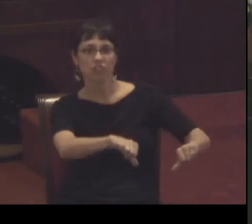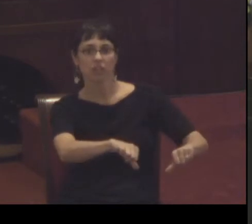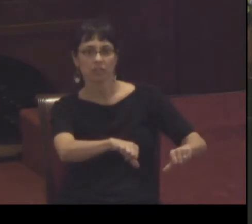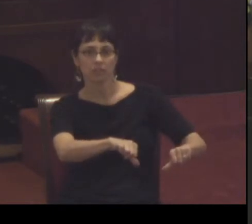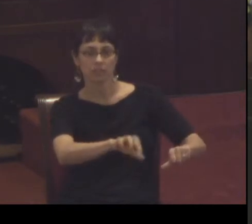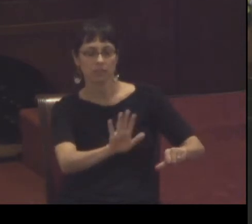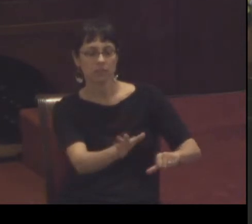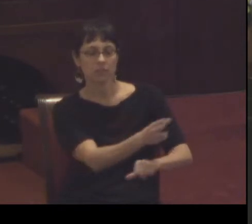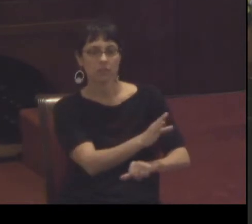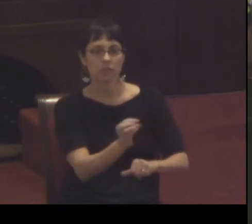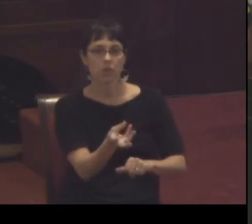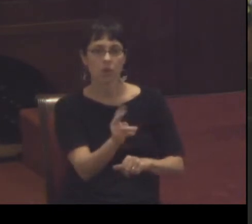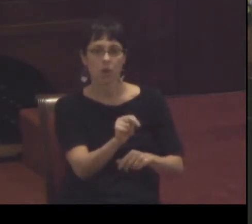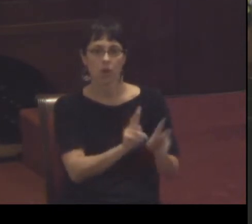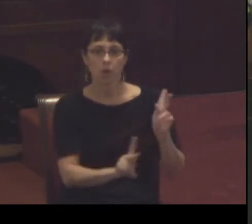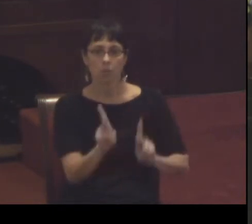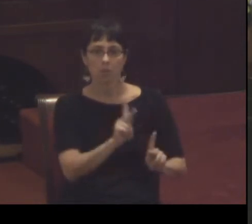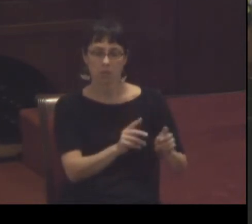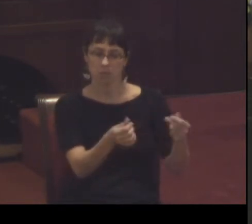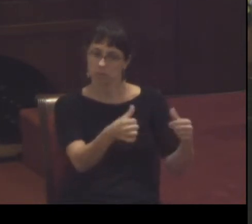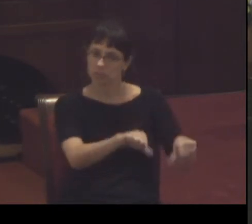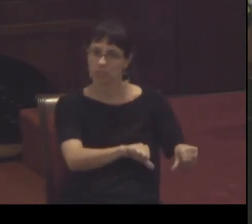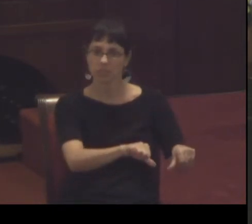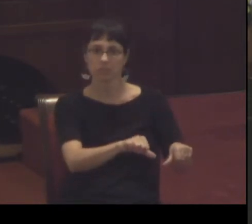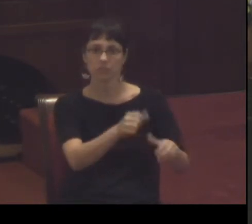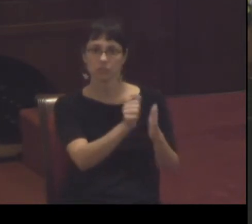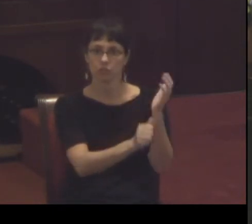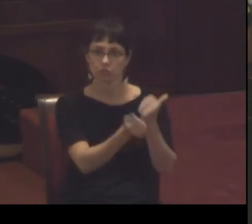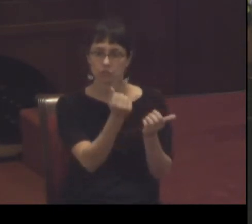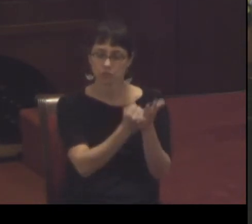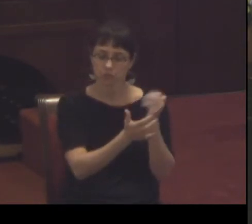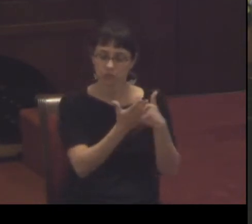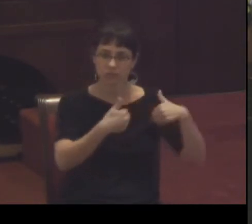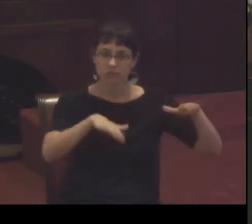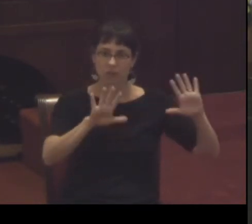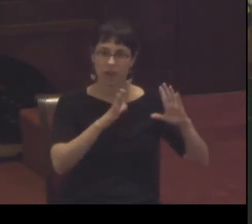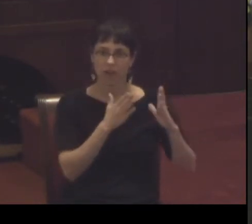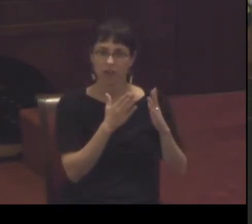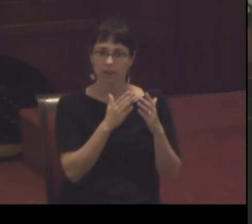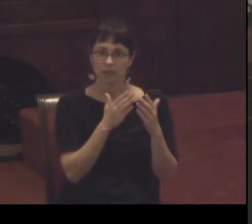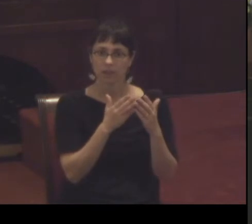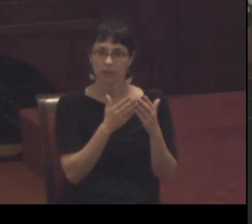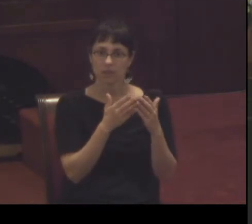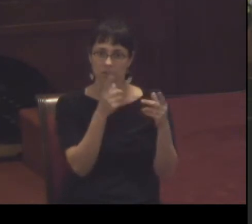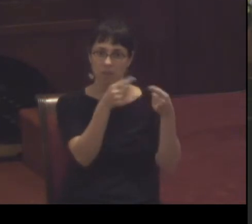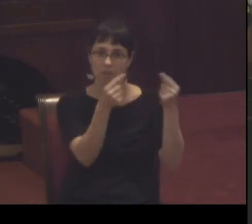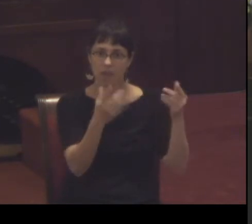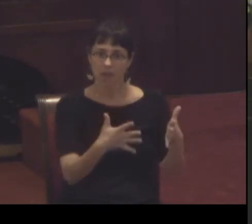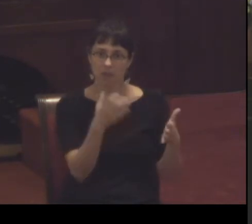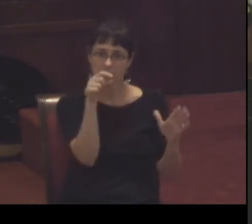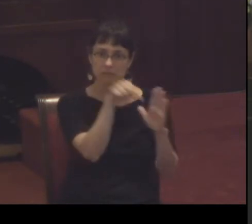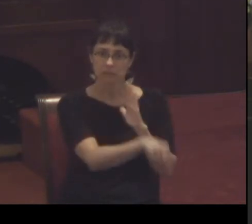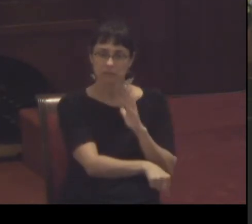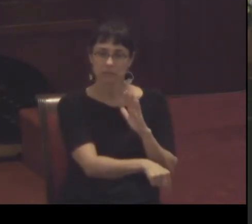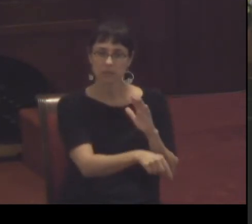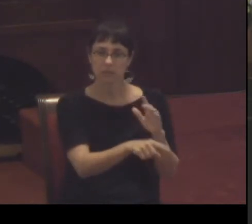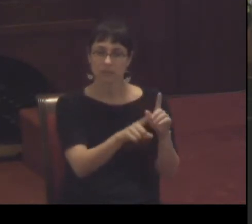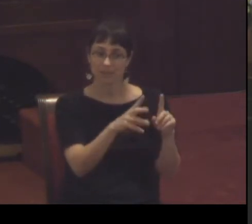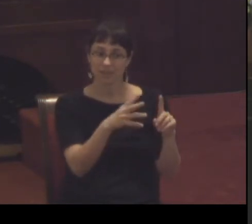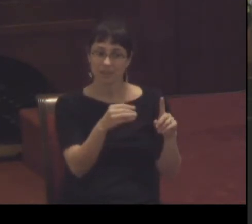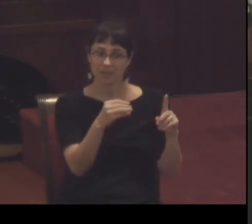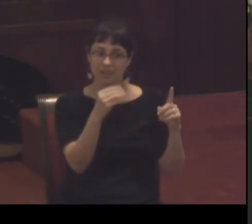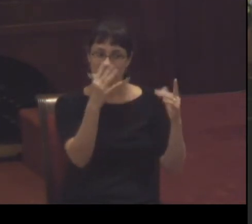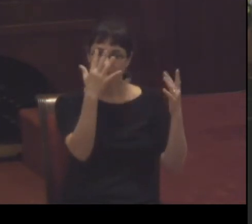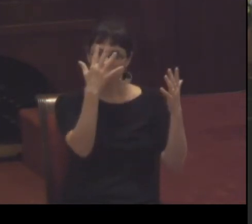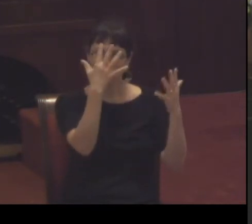his own people crucified by his enemies it is in fact the case that darkness is unable to